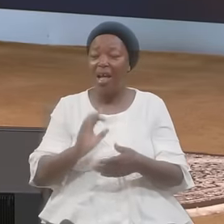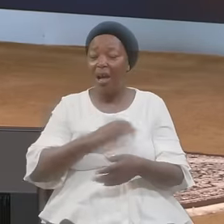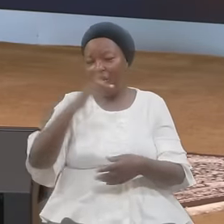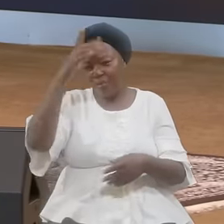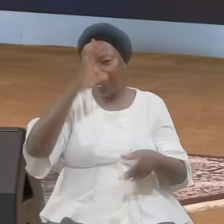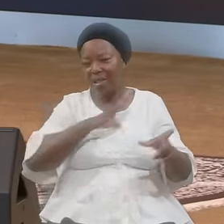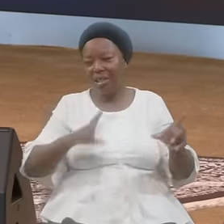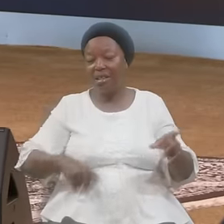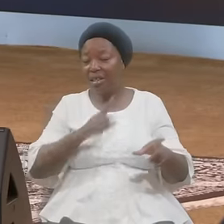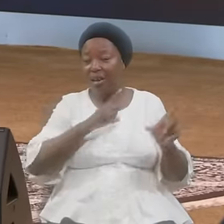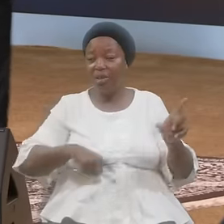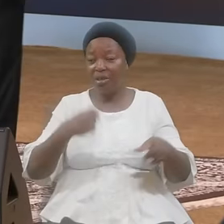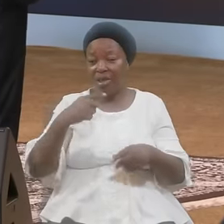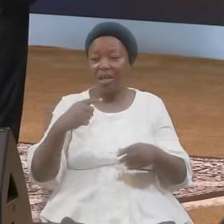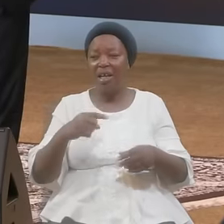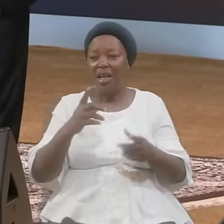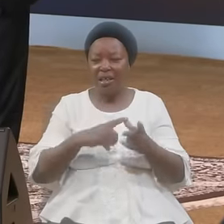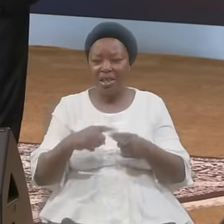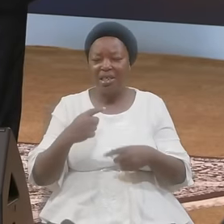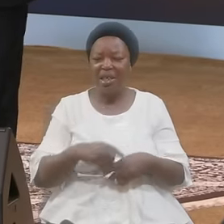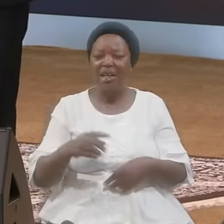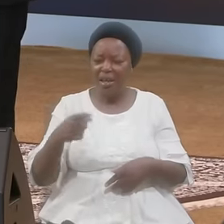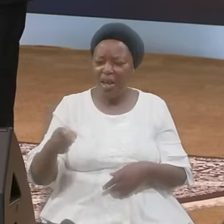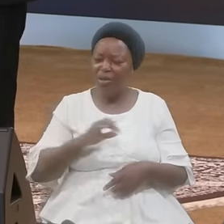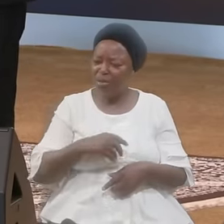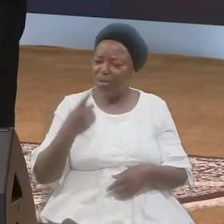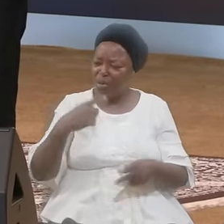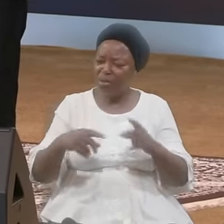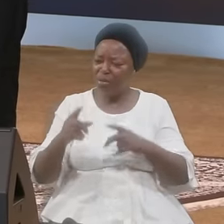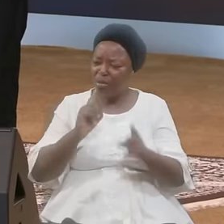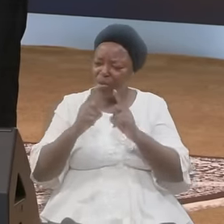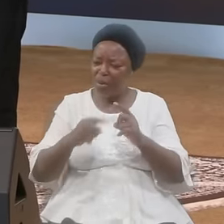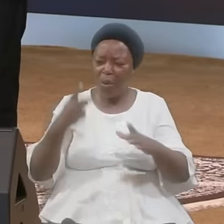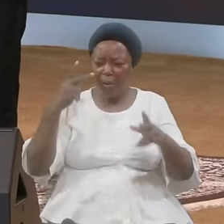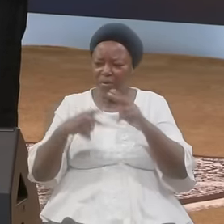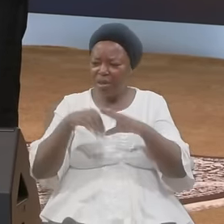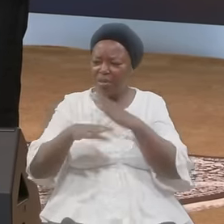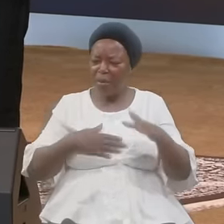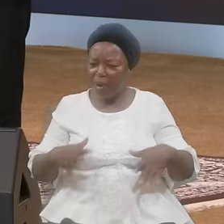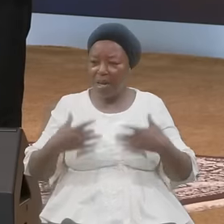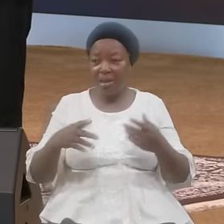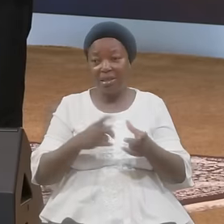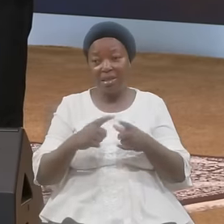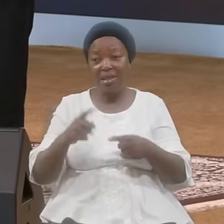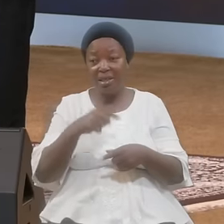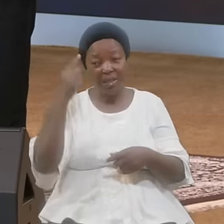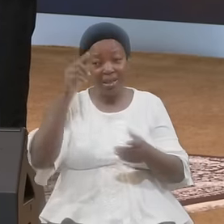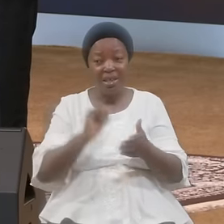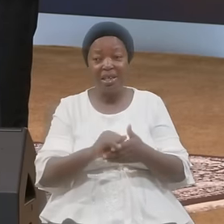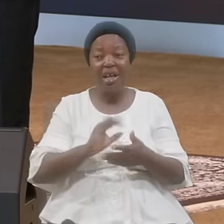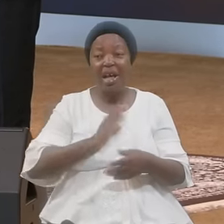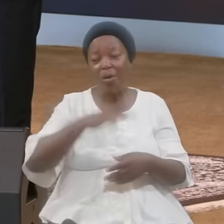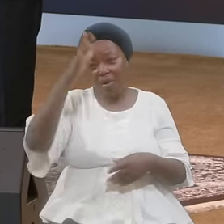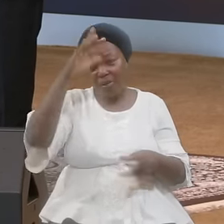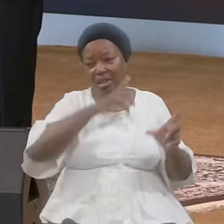They Are Blessed And They Said I Spoke Prophecy Into Their Lives And They Think I Believe Everyone